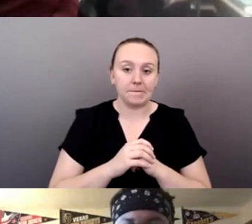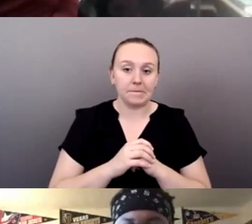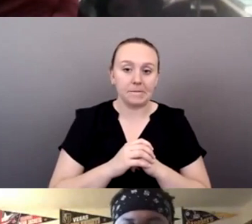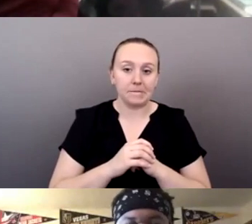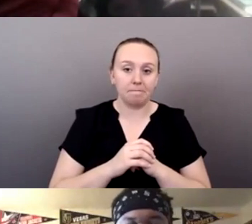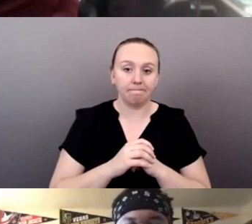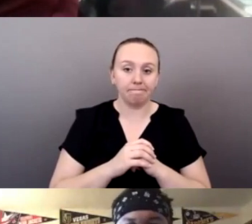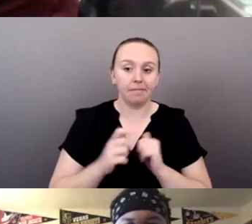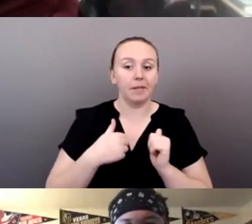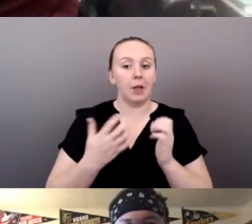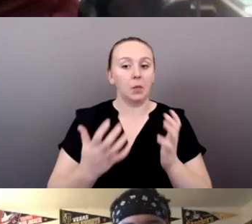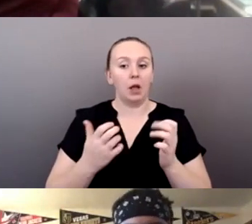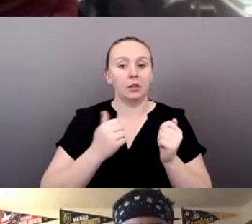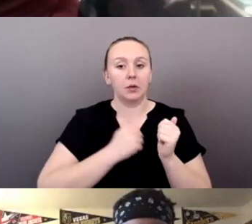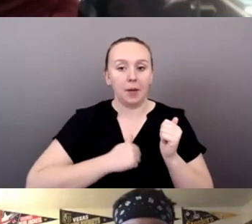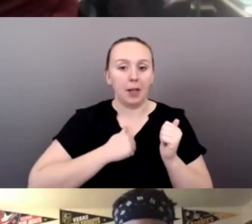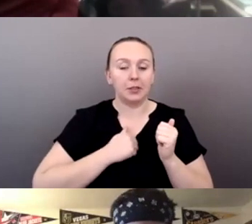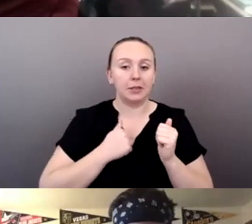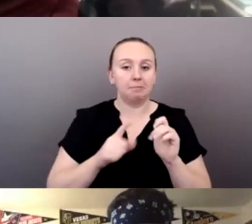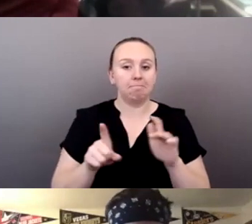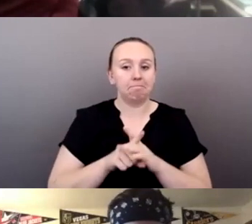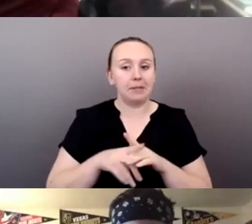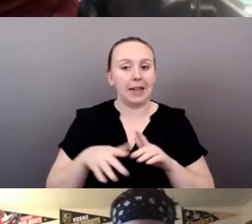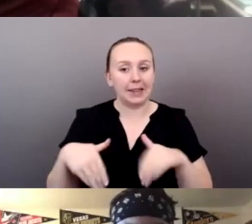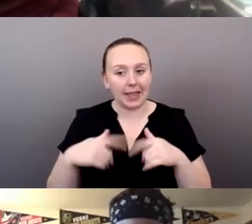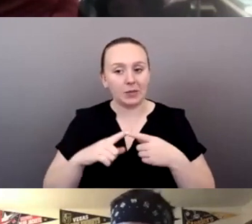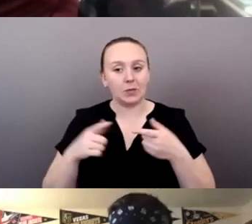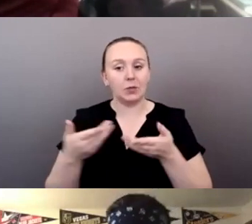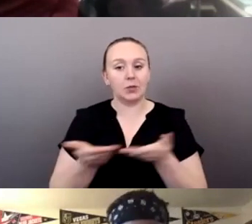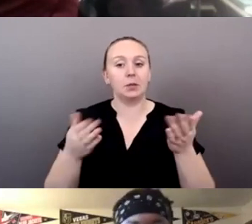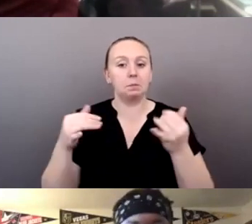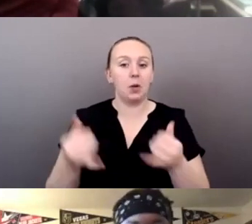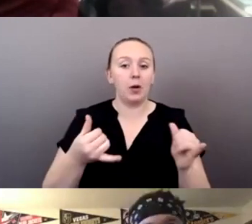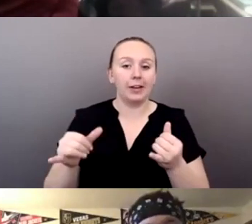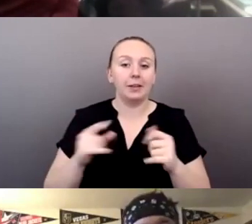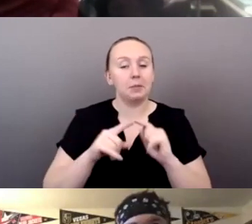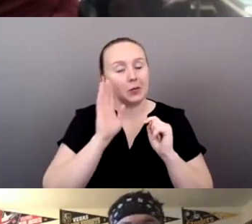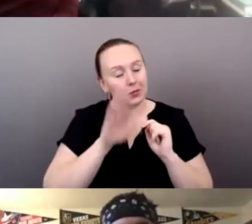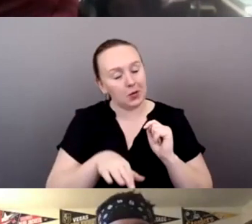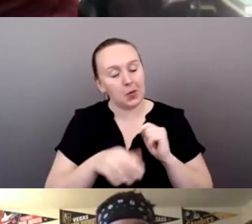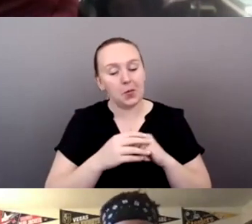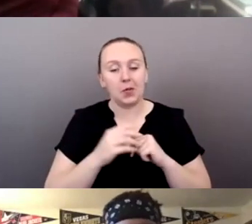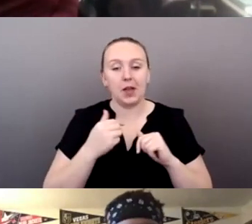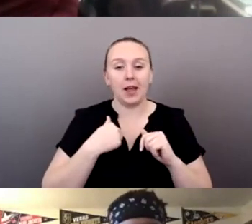I like to apologize for being a little late to the party, but you know, I was, um,